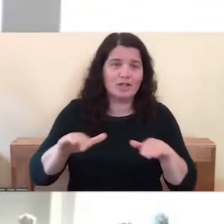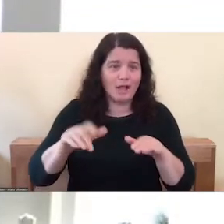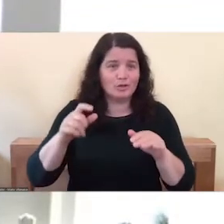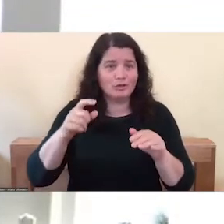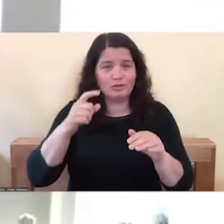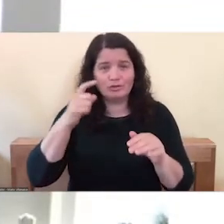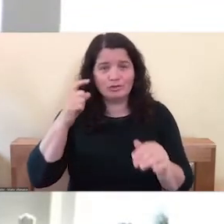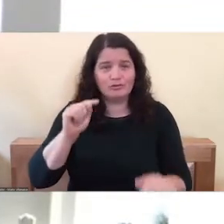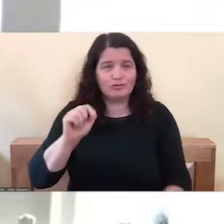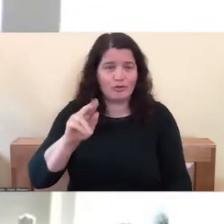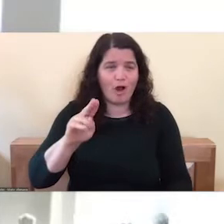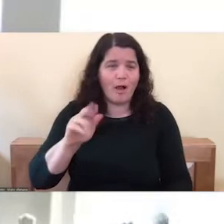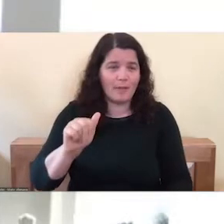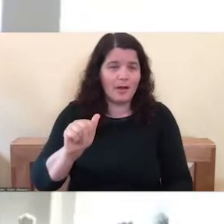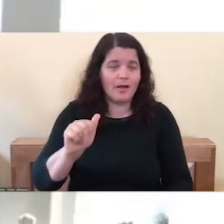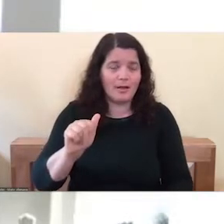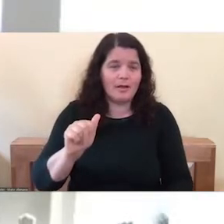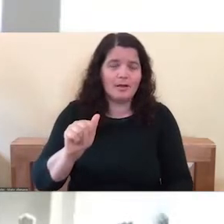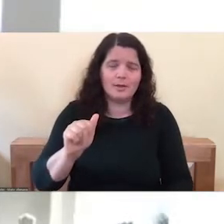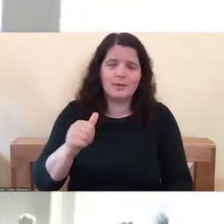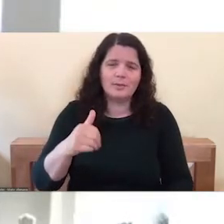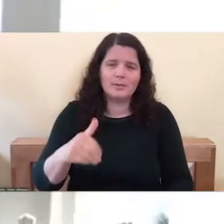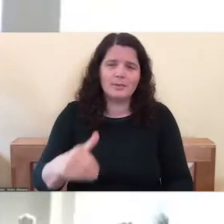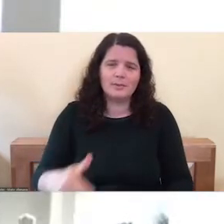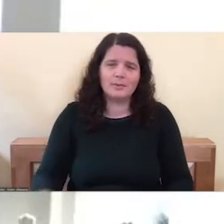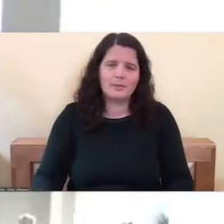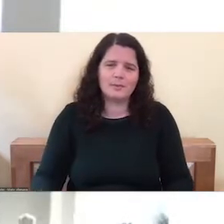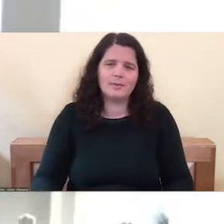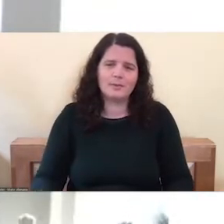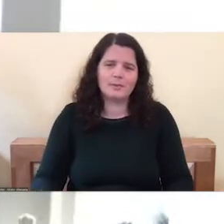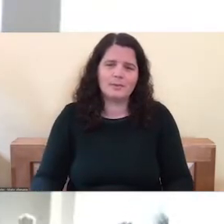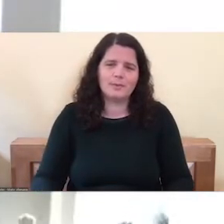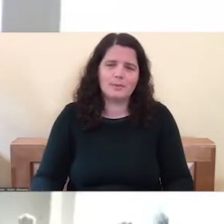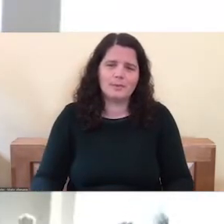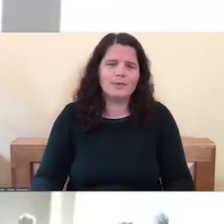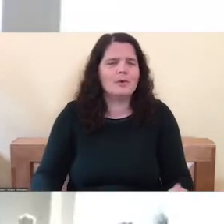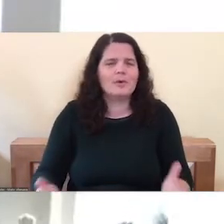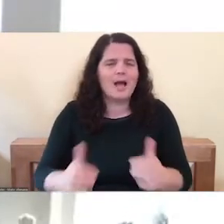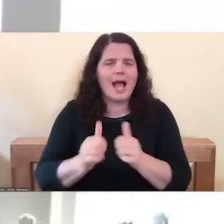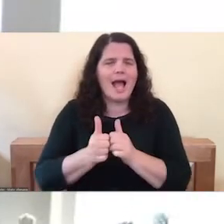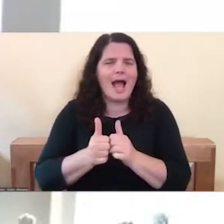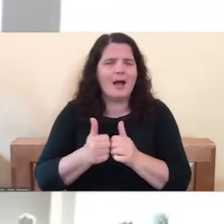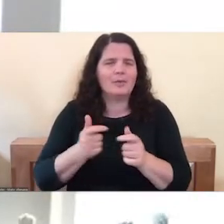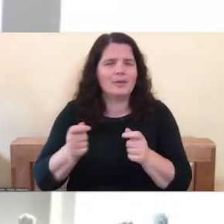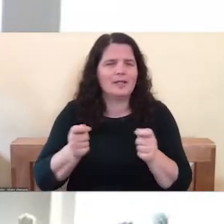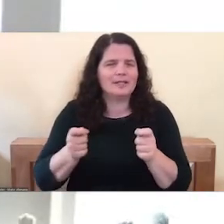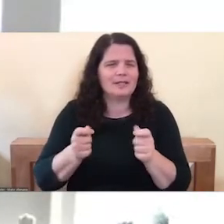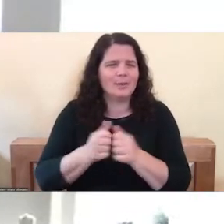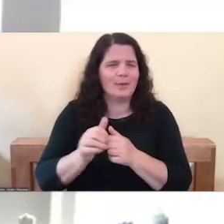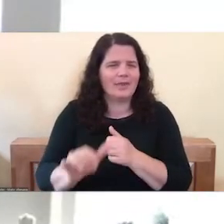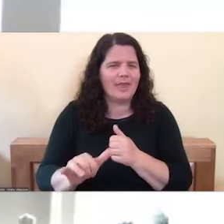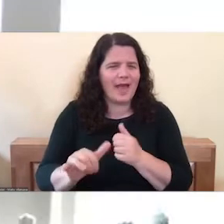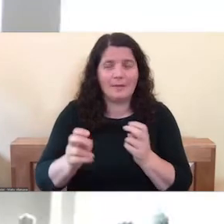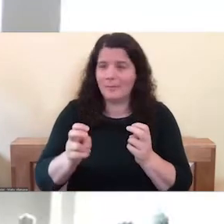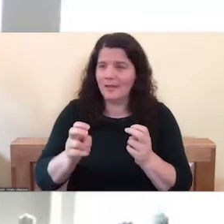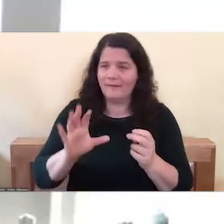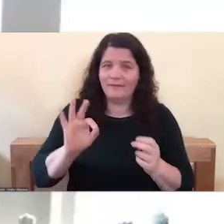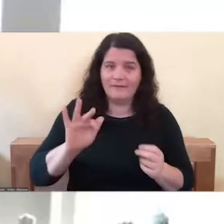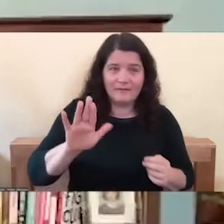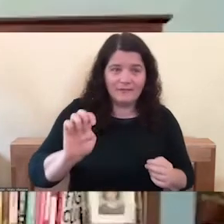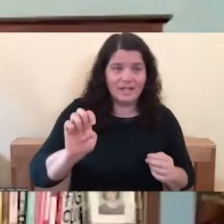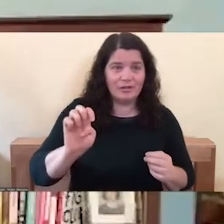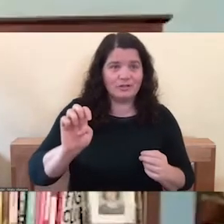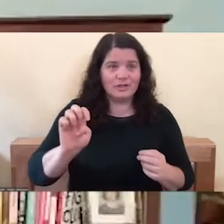you know, how can, how can we, you know, maybe deal with that? Can fierce compassion help us with that?